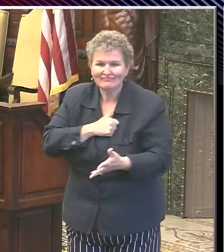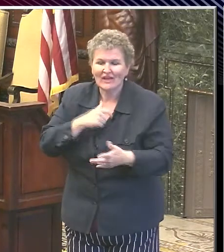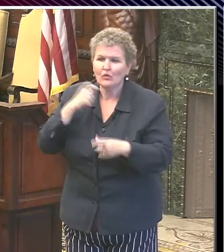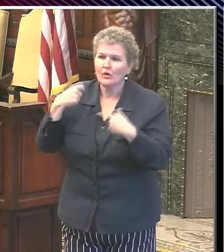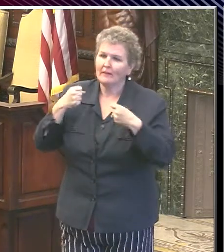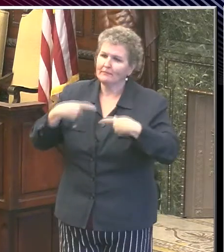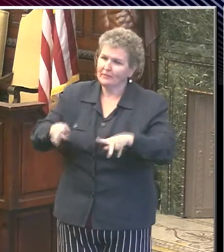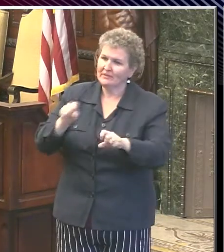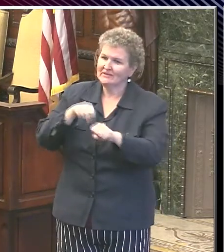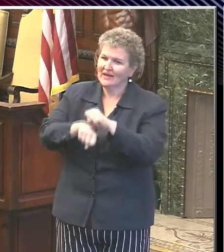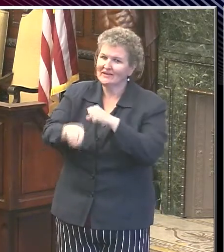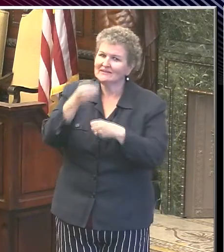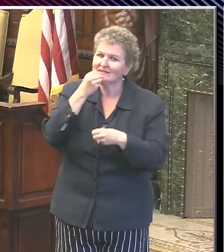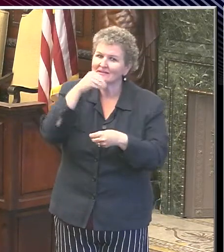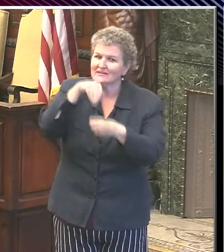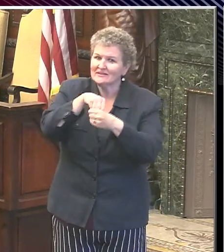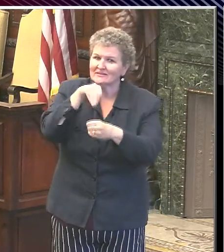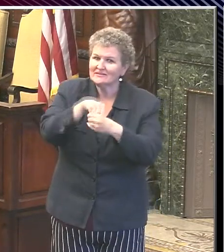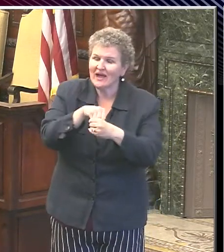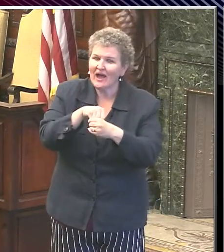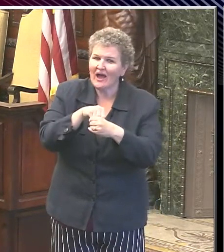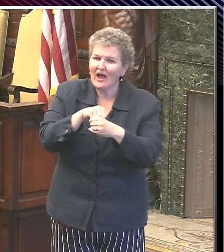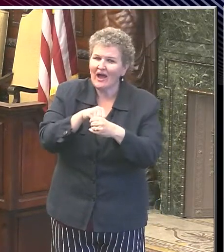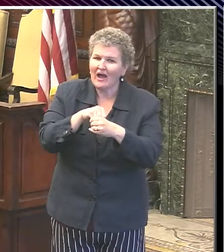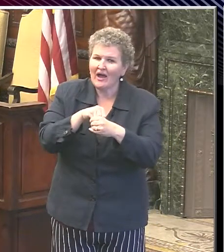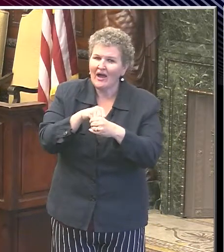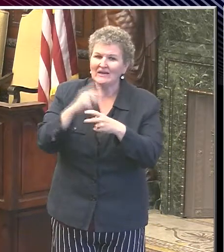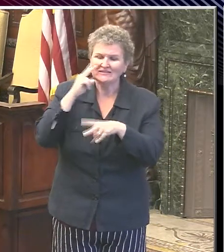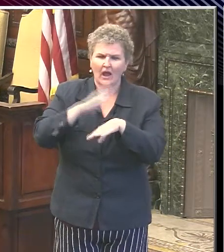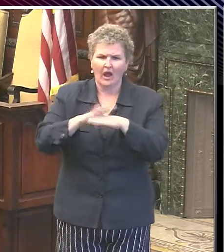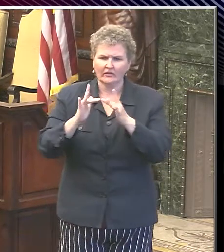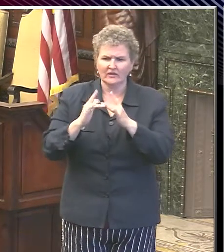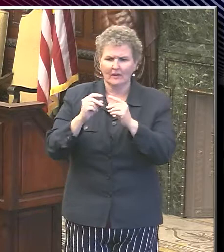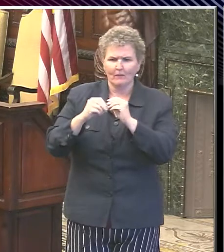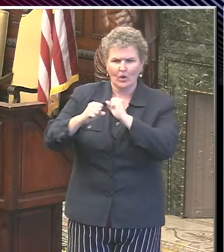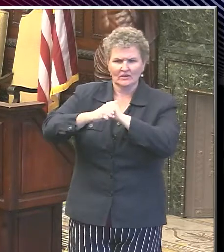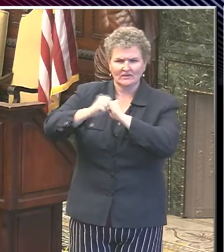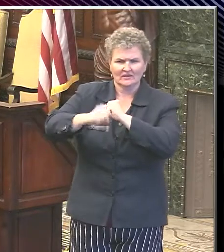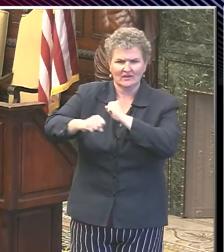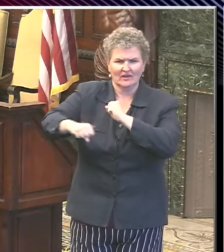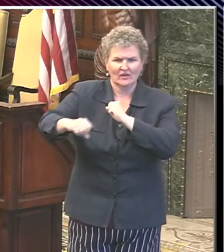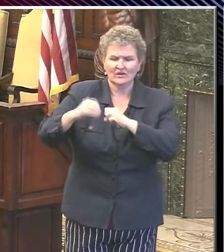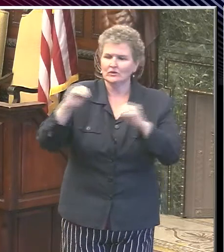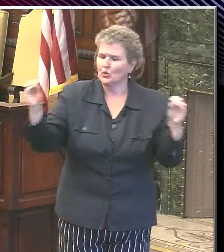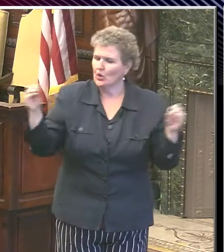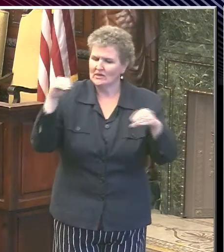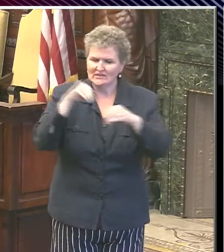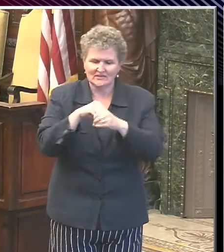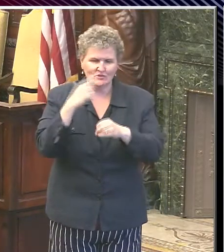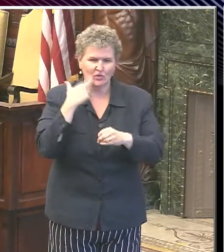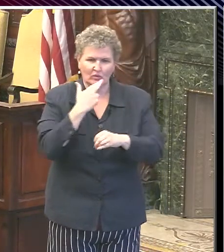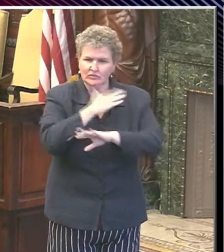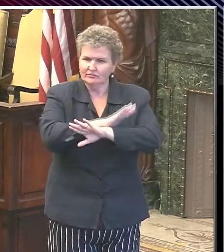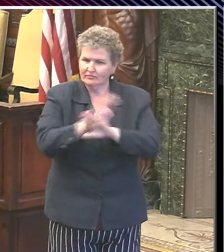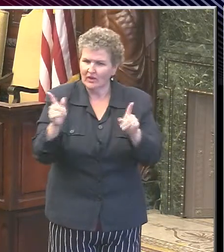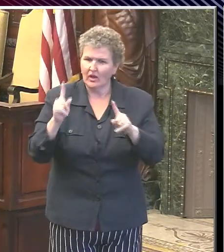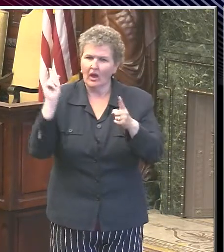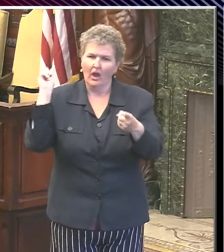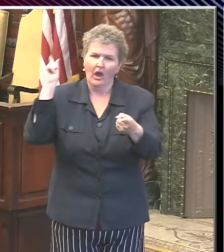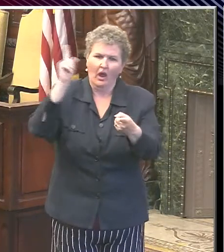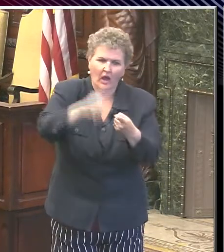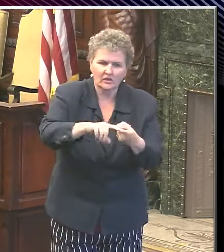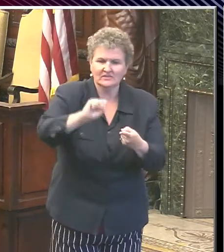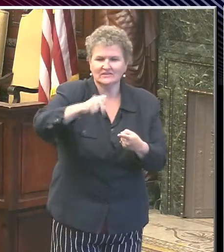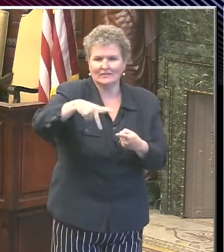for the next deadline. What we're saying now is we're extending this prohibition until at least September 1st. We don't guarantee that restaurants will be